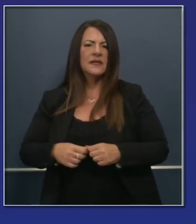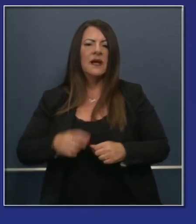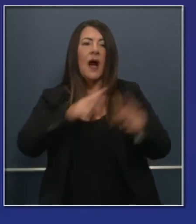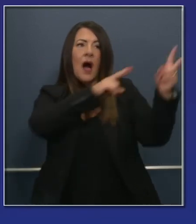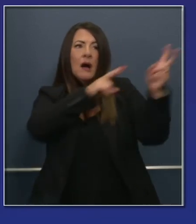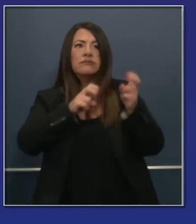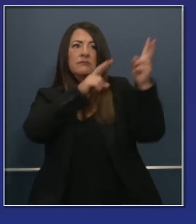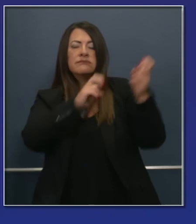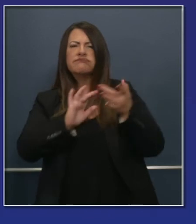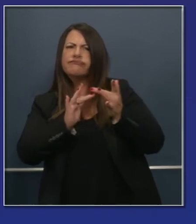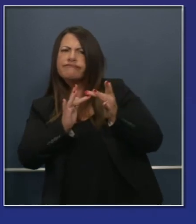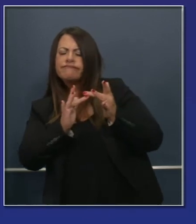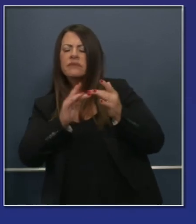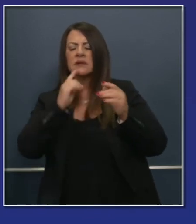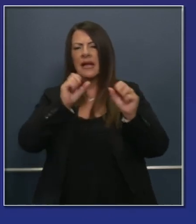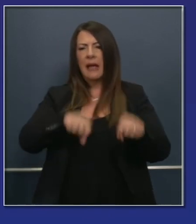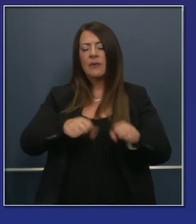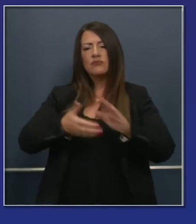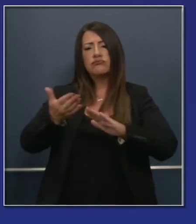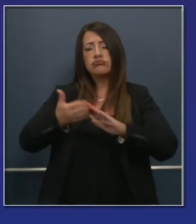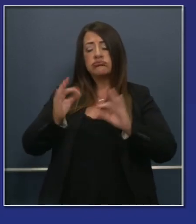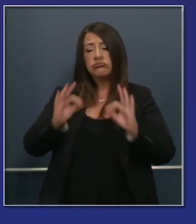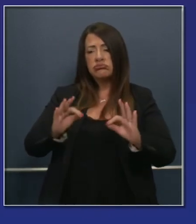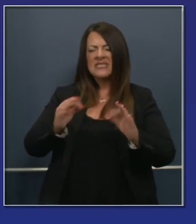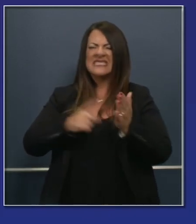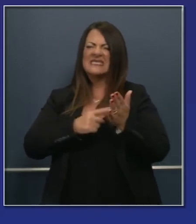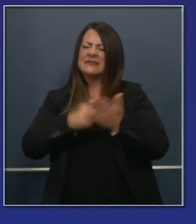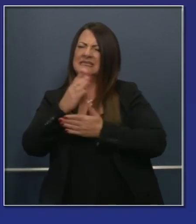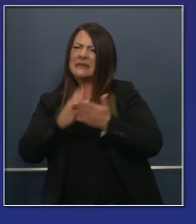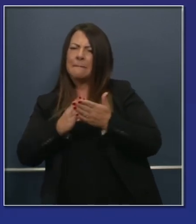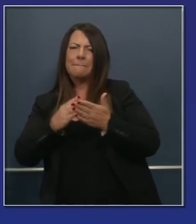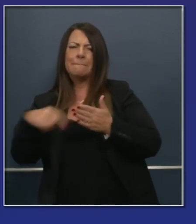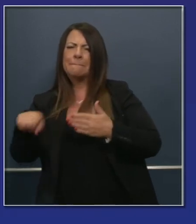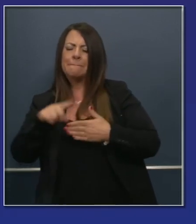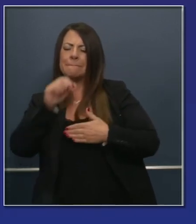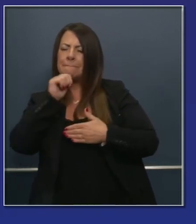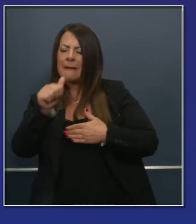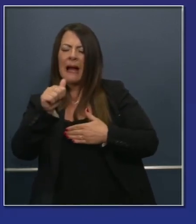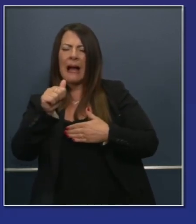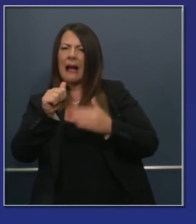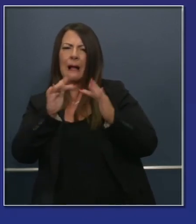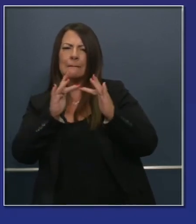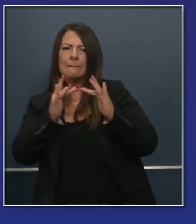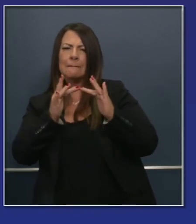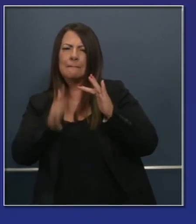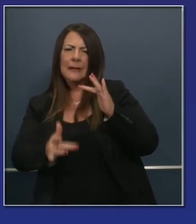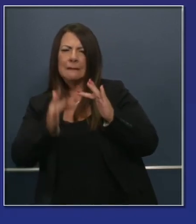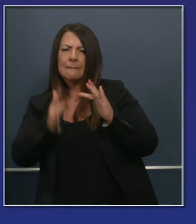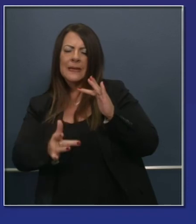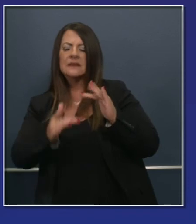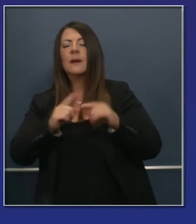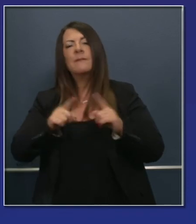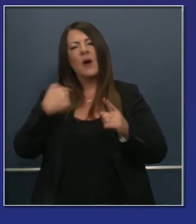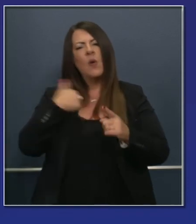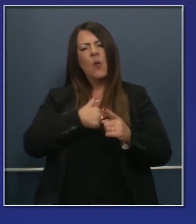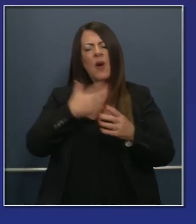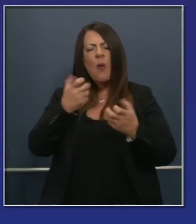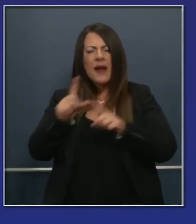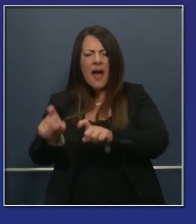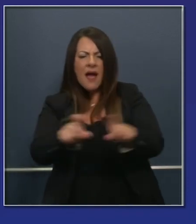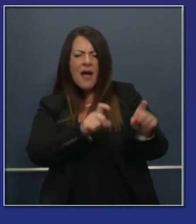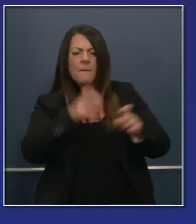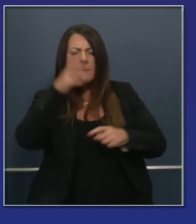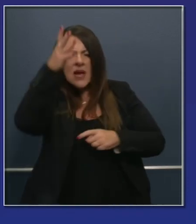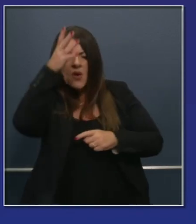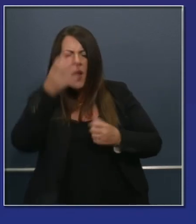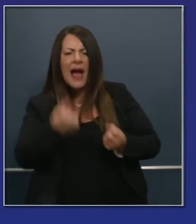speeds that may not be top of class all of those things are self-evident in terms of our concerns but you get a sense of where parents